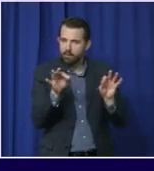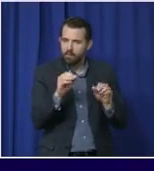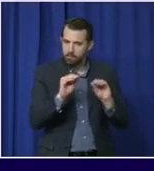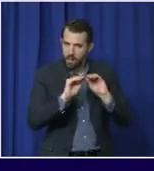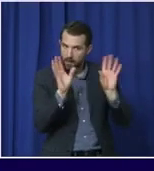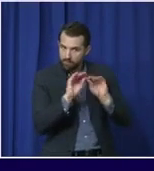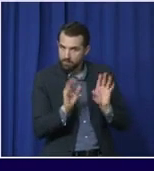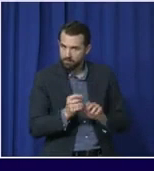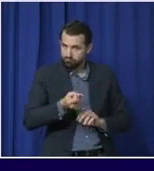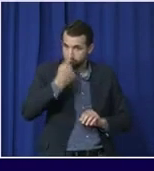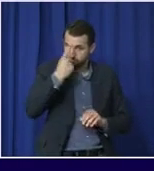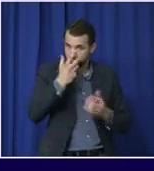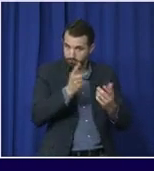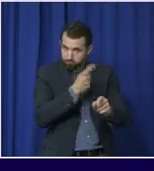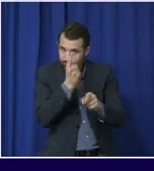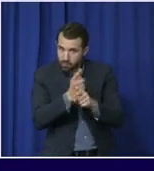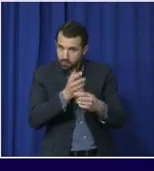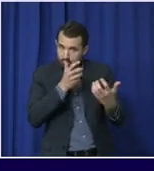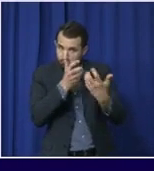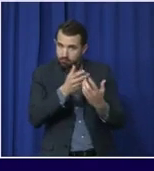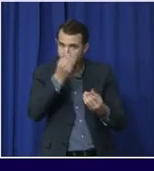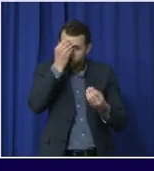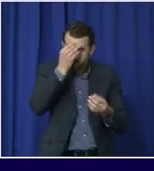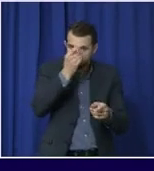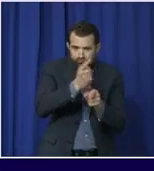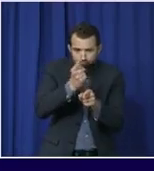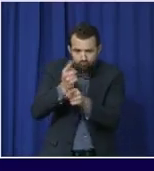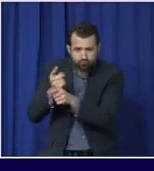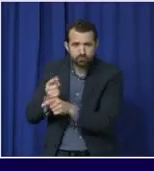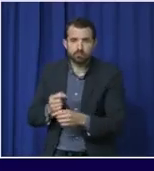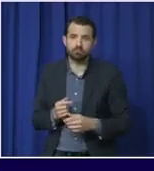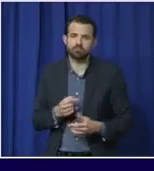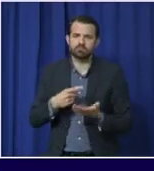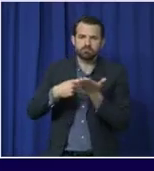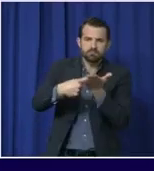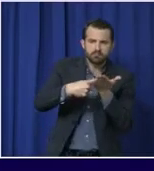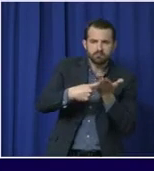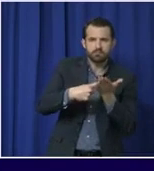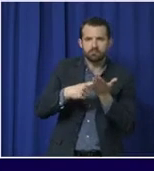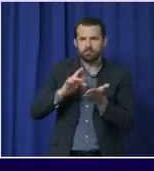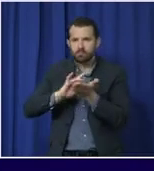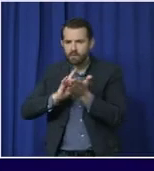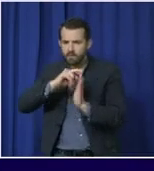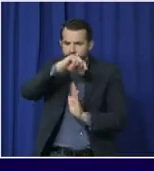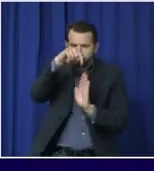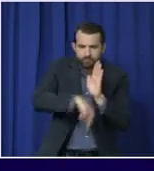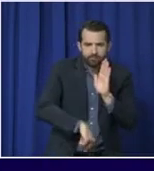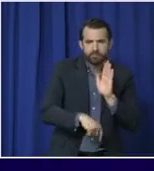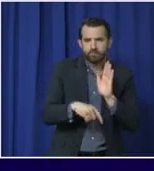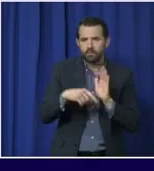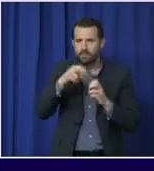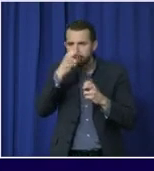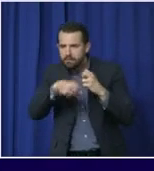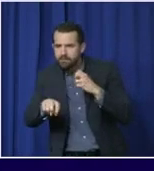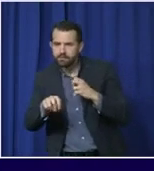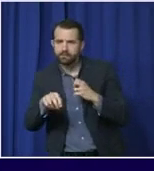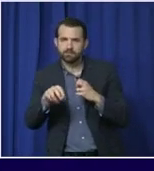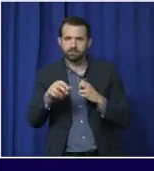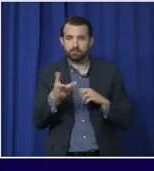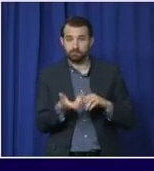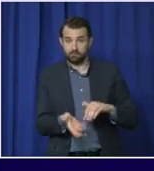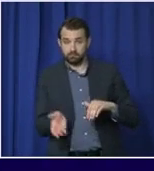with folks. These conversations are difficult enough and technical enough but when you add on an additional layer